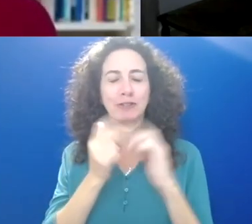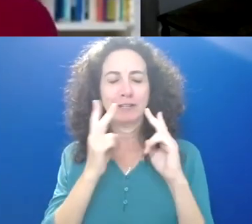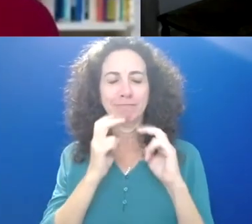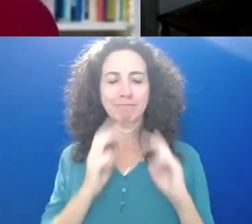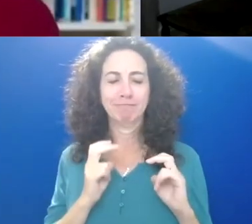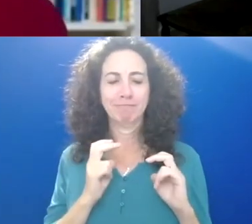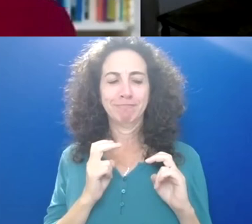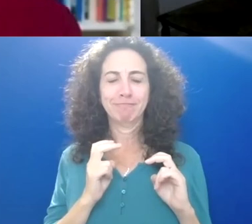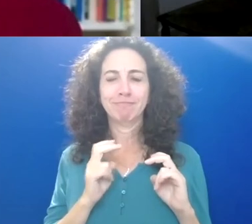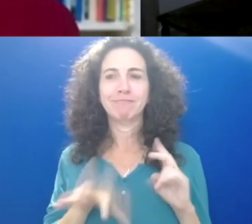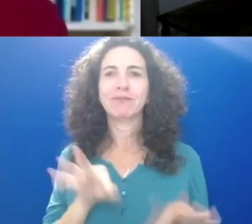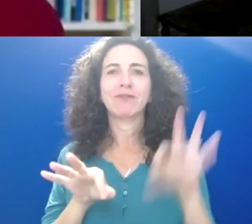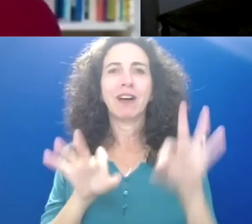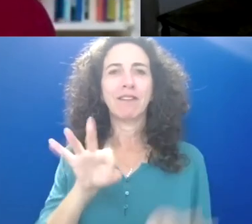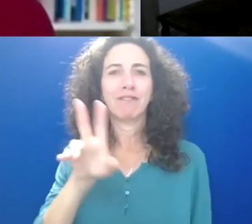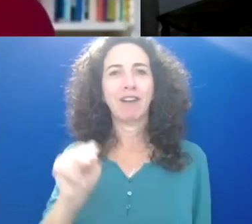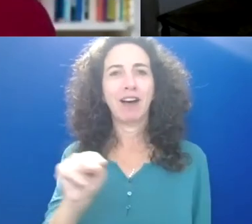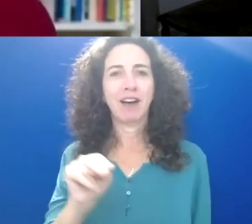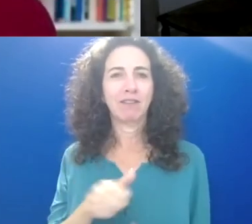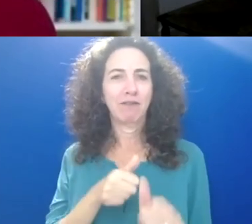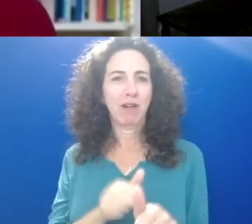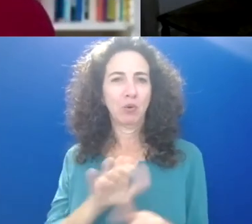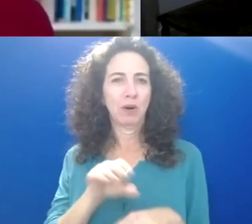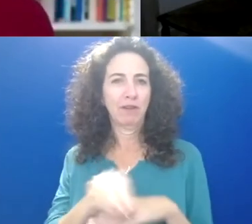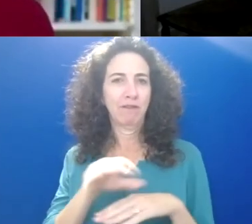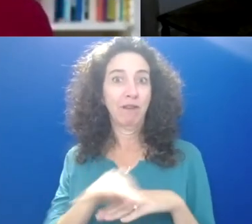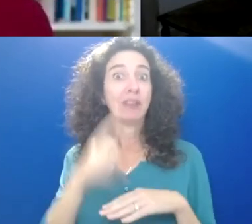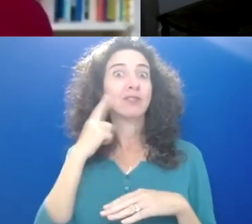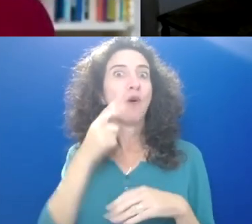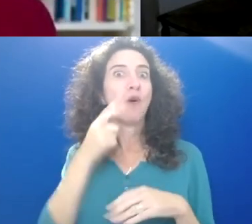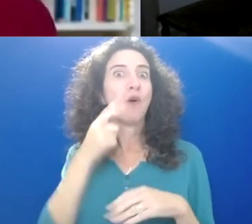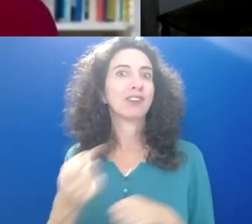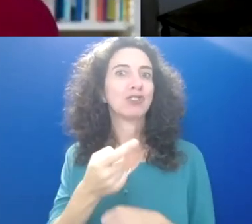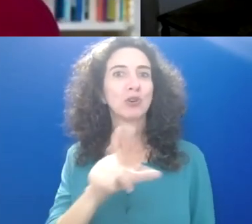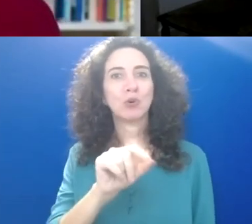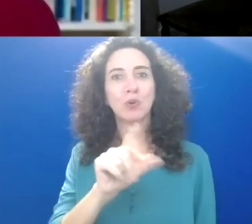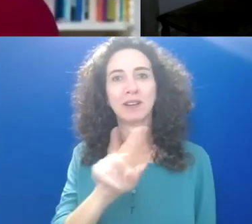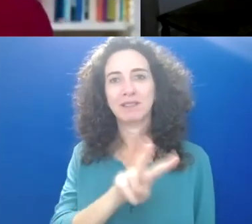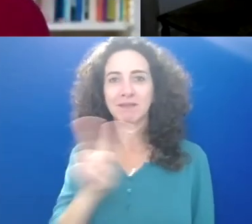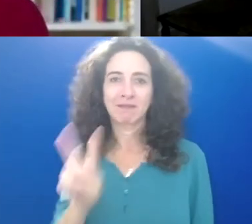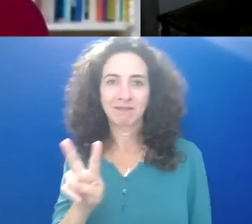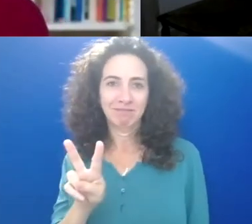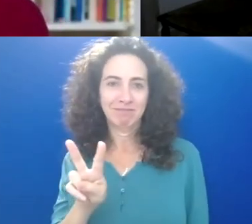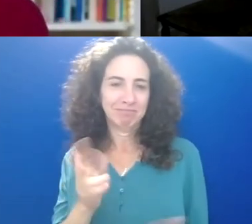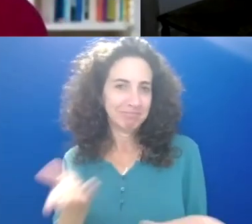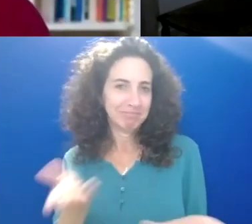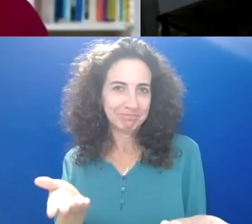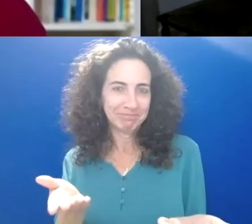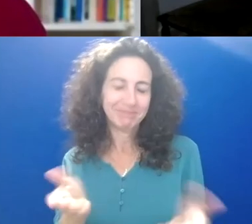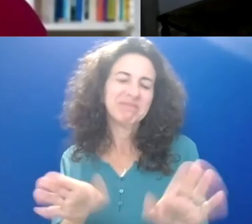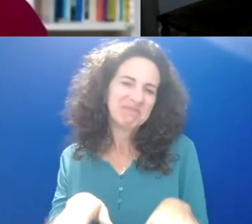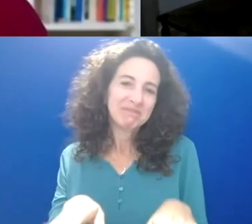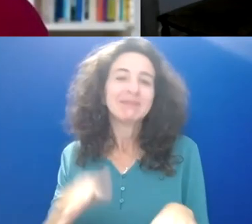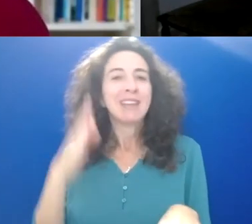kind of use the power of that to go into 2022, what, how do we approach it? And I know you're going to